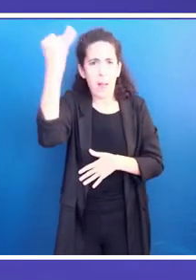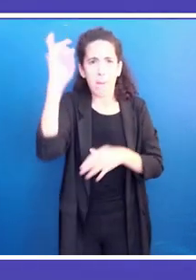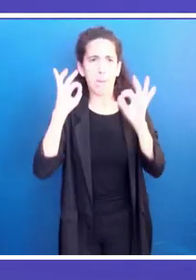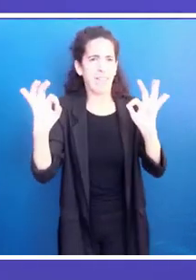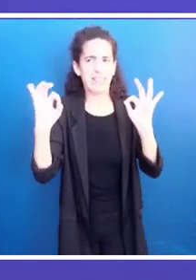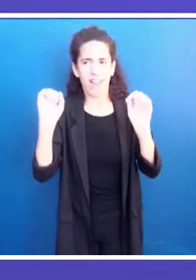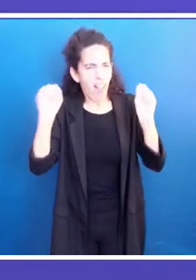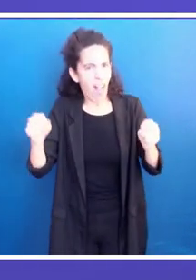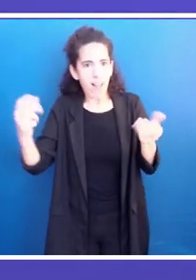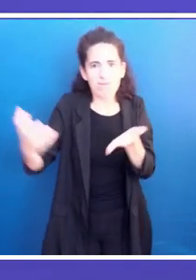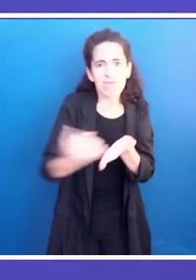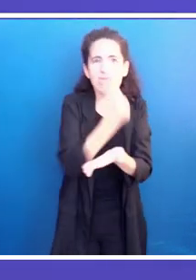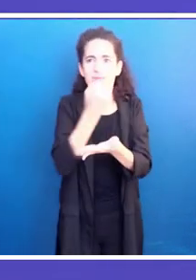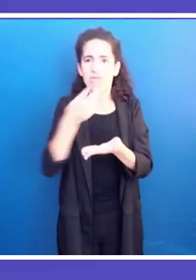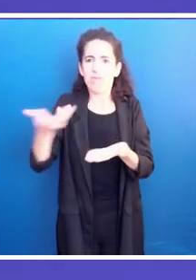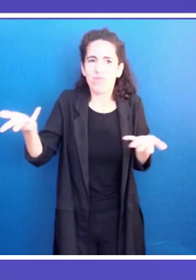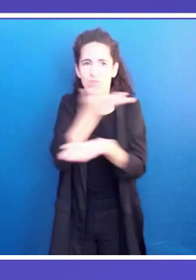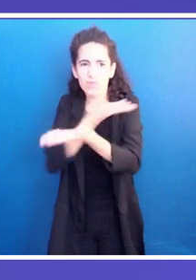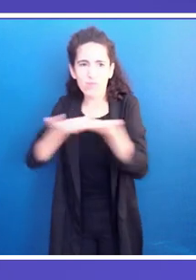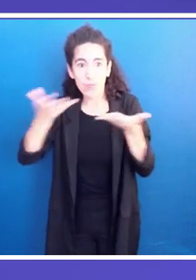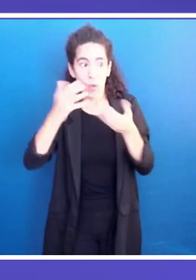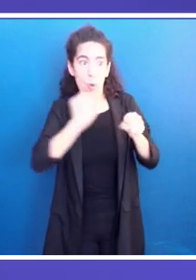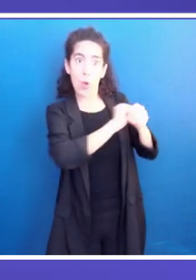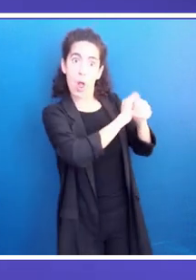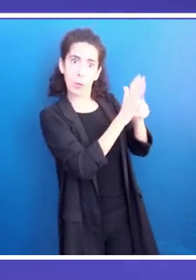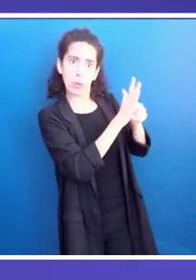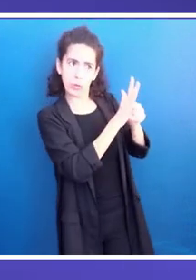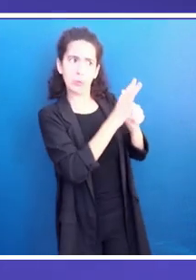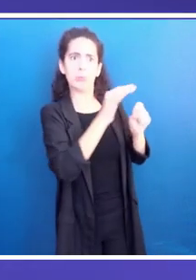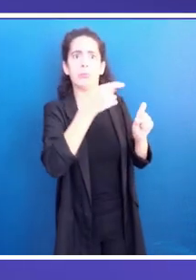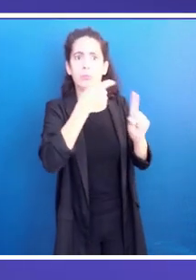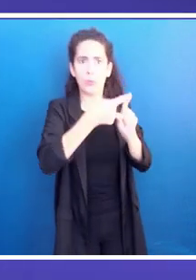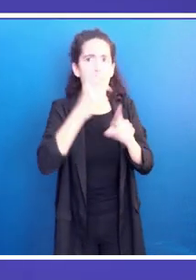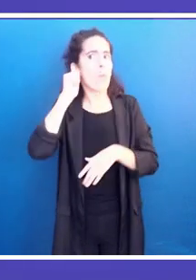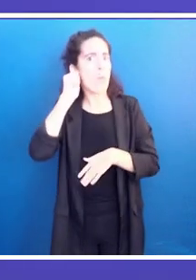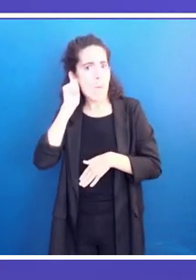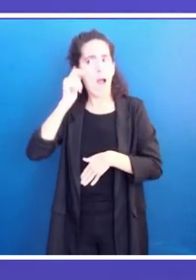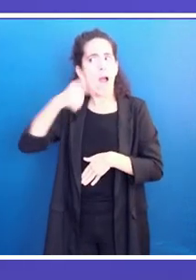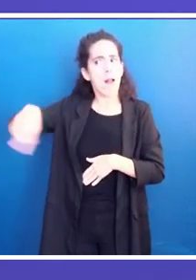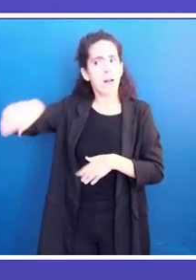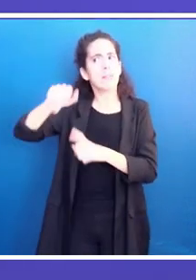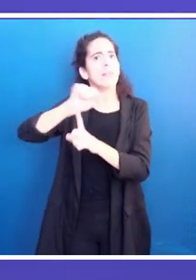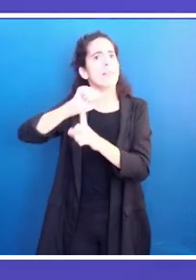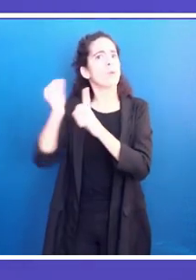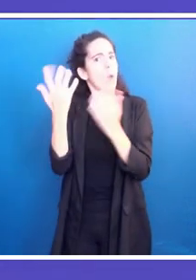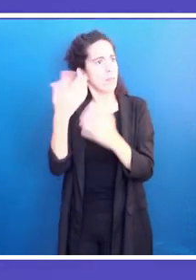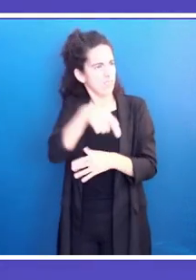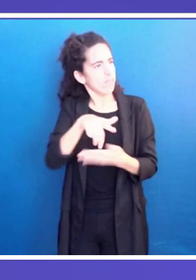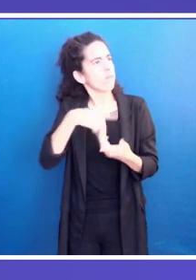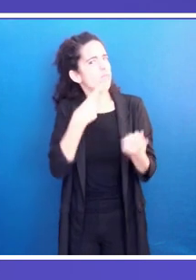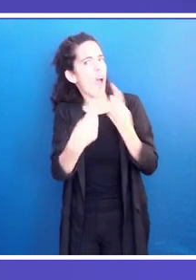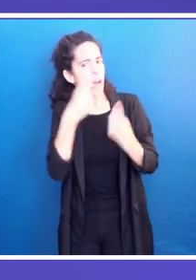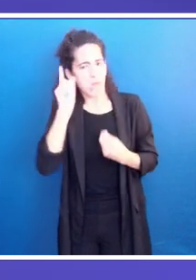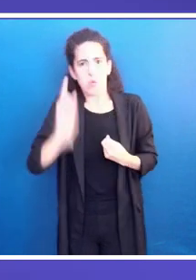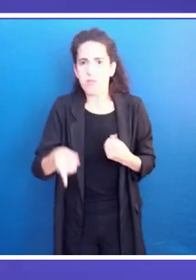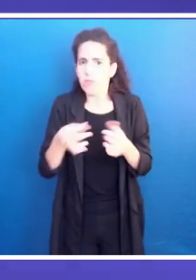As you all know, the world has been witnessing for many months now a pandemic and we have seen a war